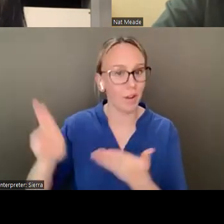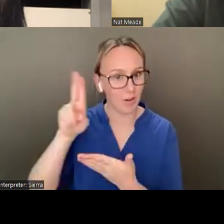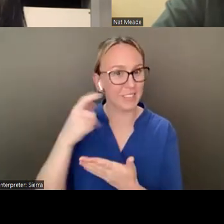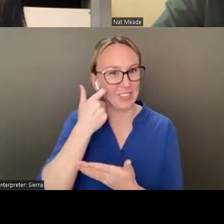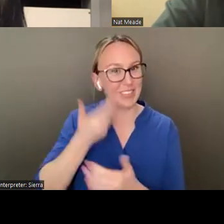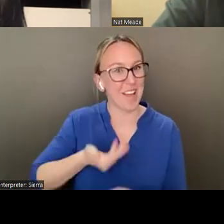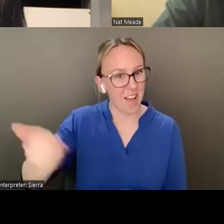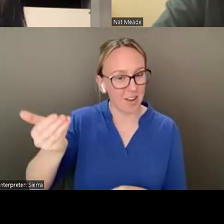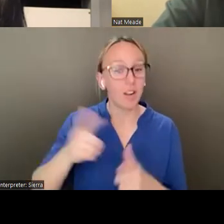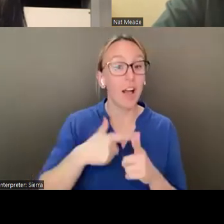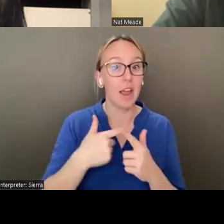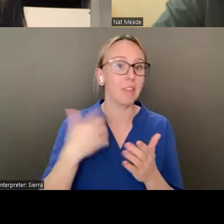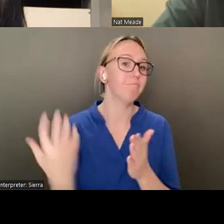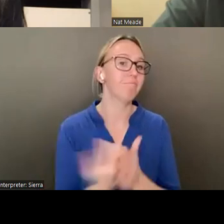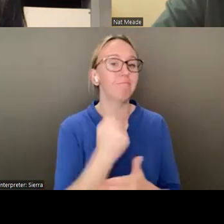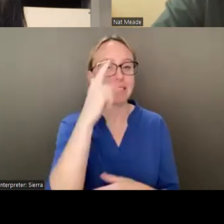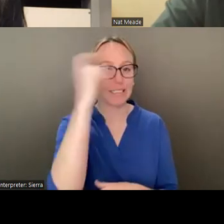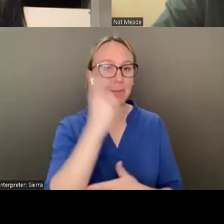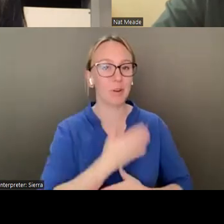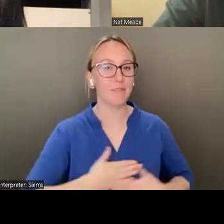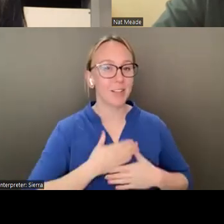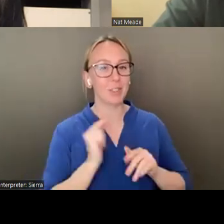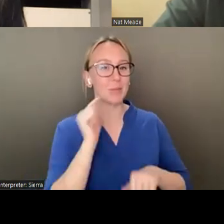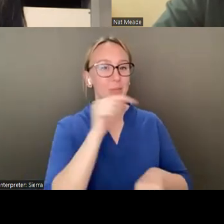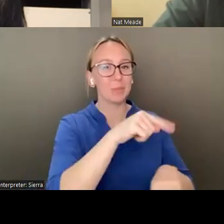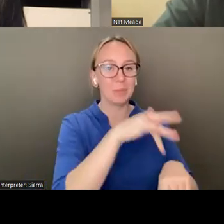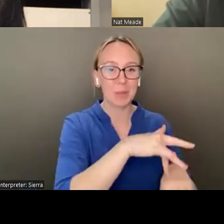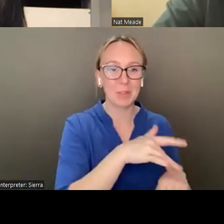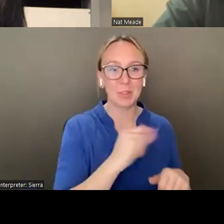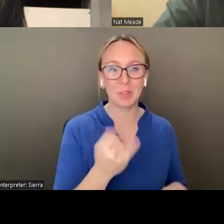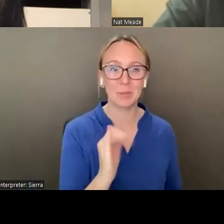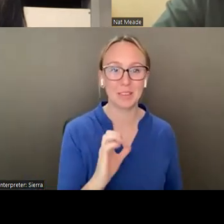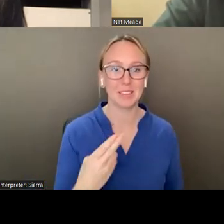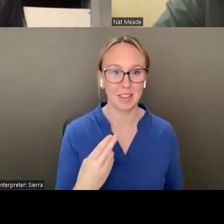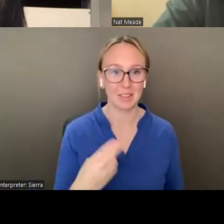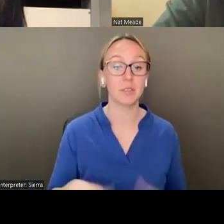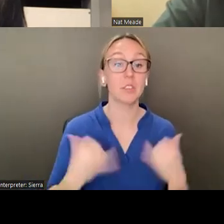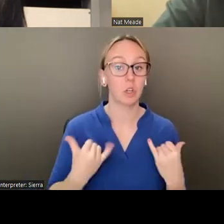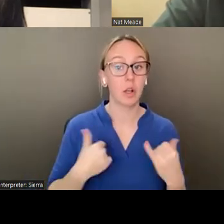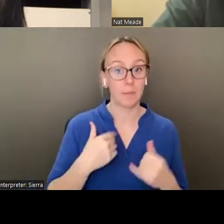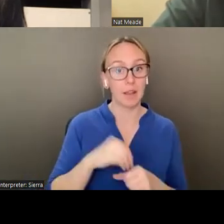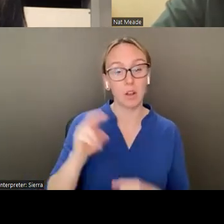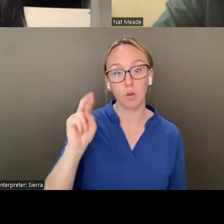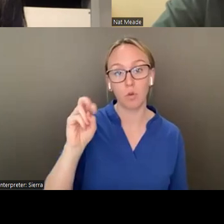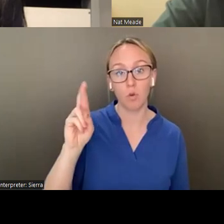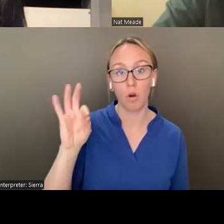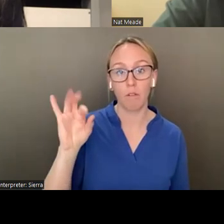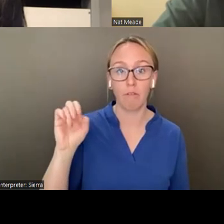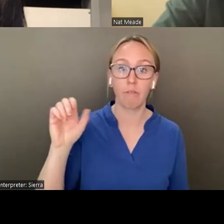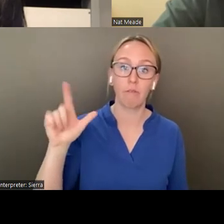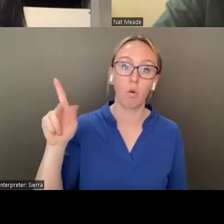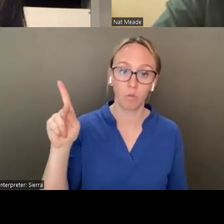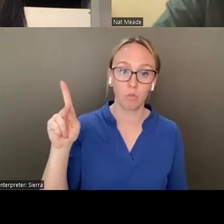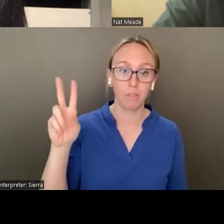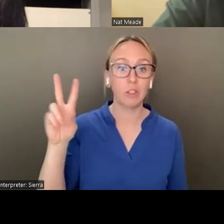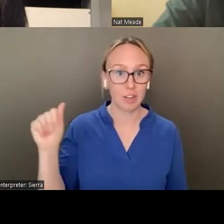wonderful summer adventure to the James Castle House. So I'm currently located in Norfolk, Virginia, and teach here